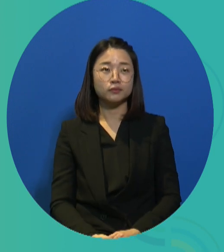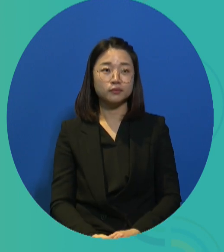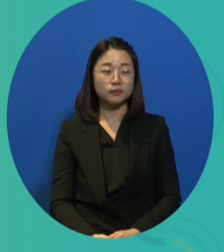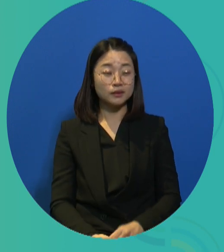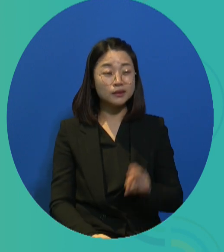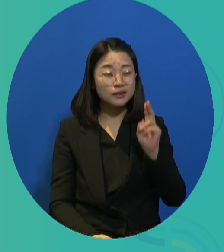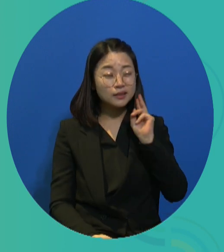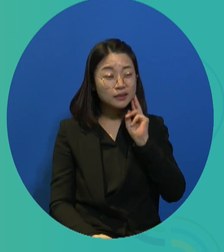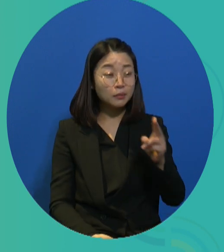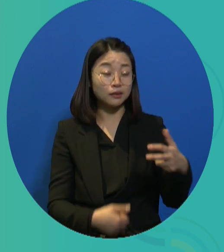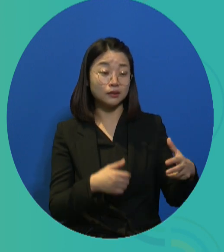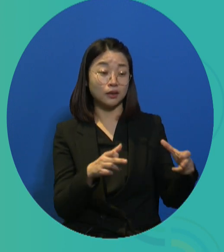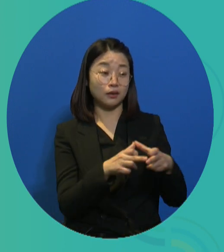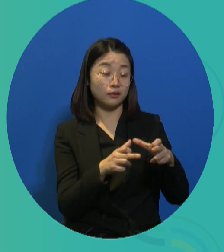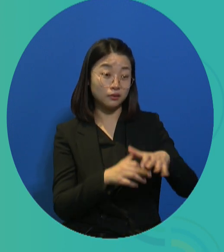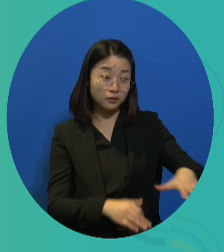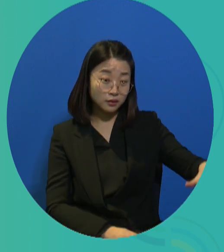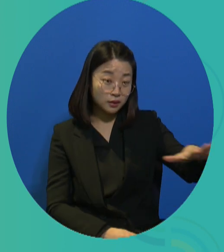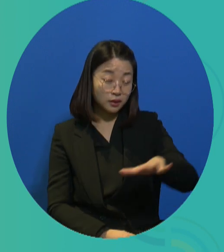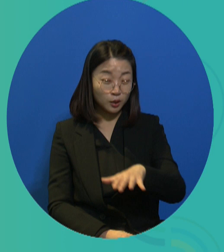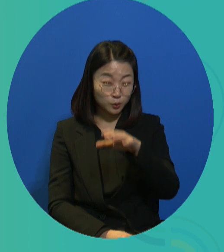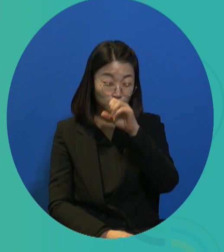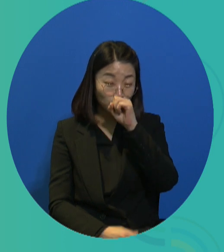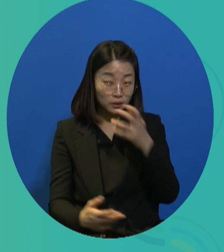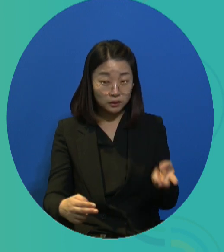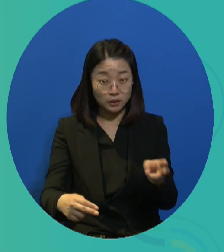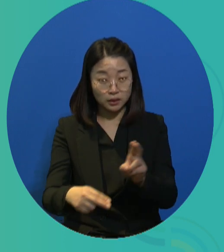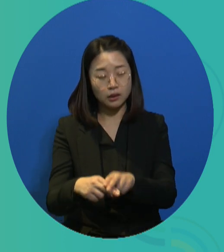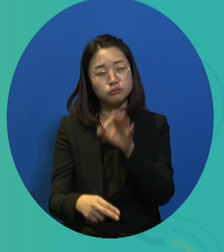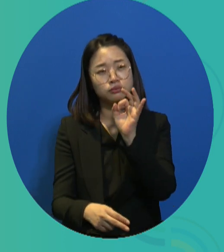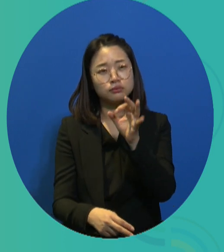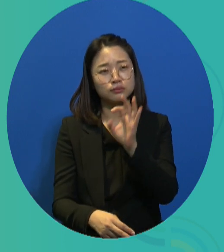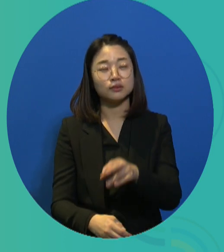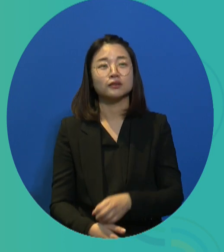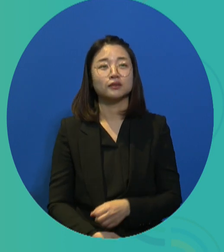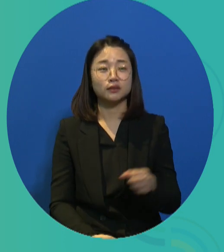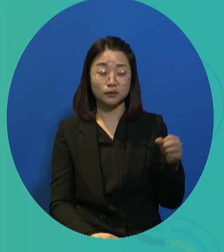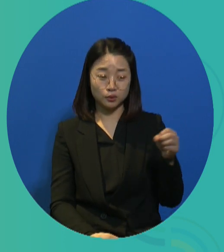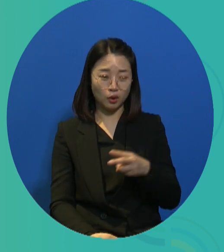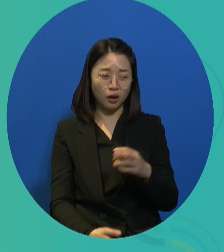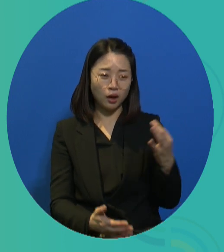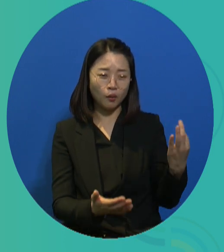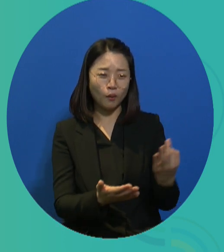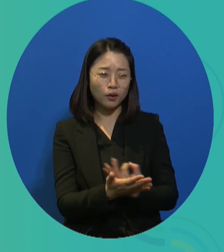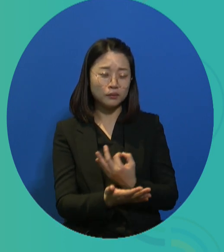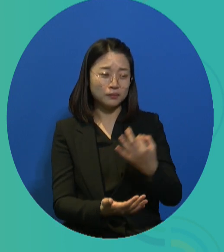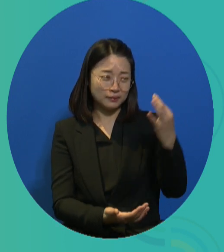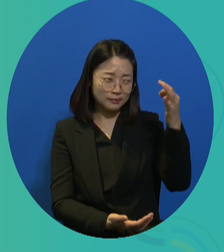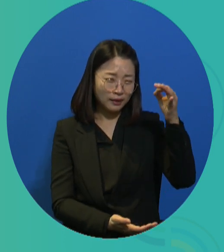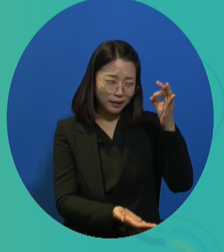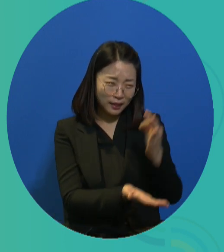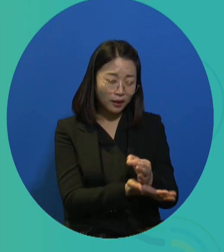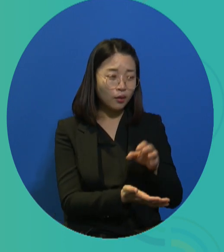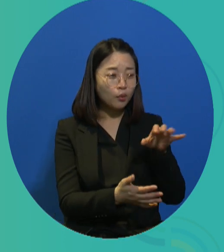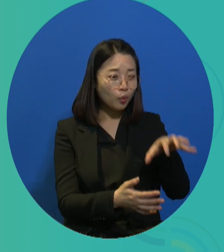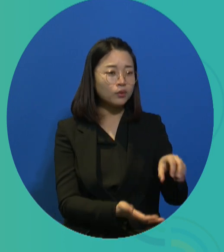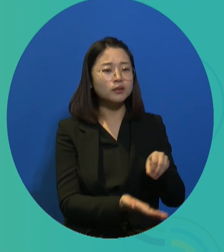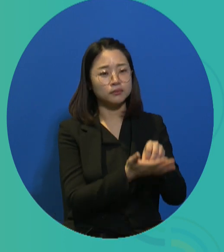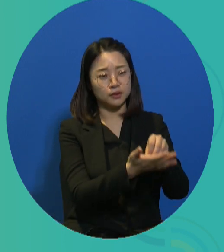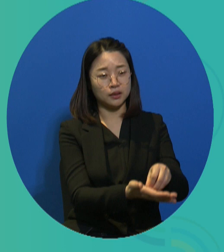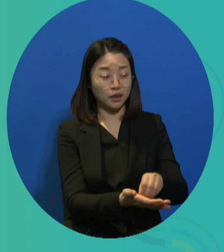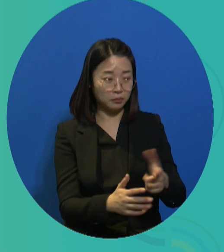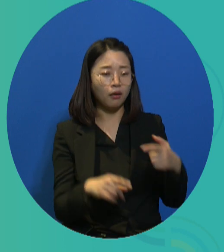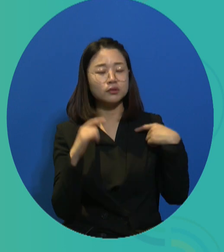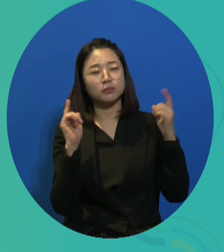financial difficulties, especially for those who are severely disabled persons. They are not able